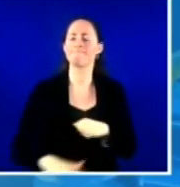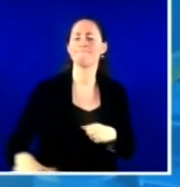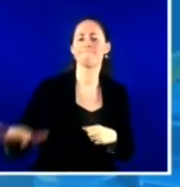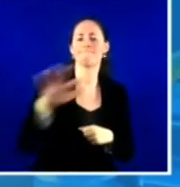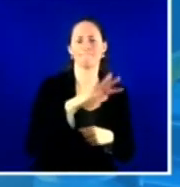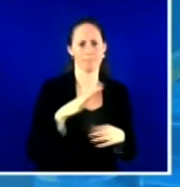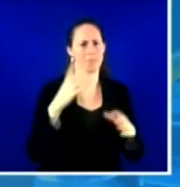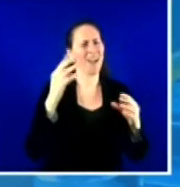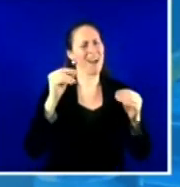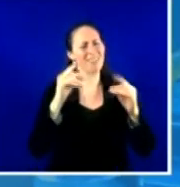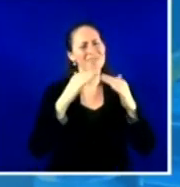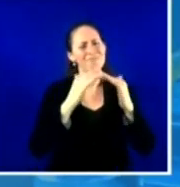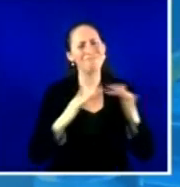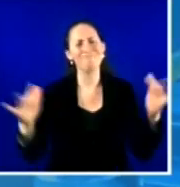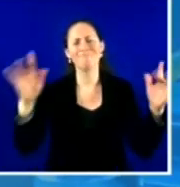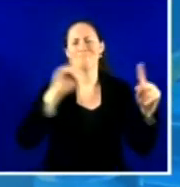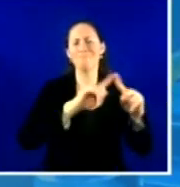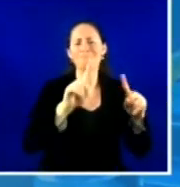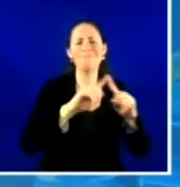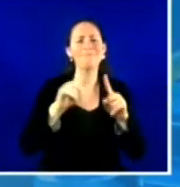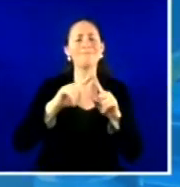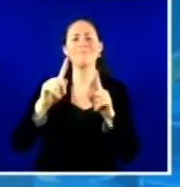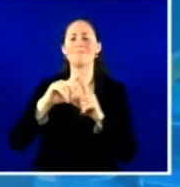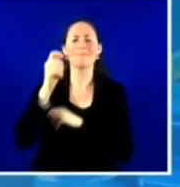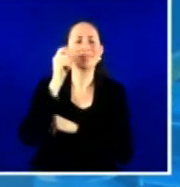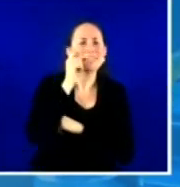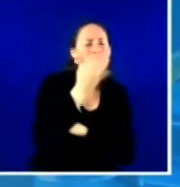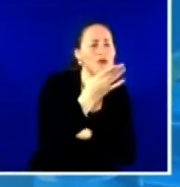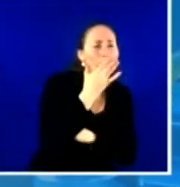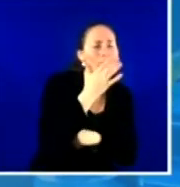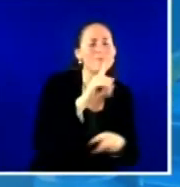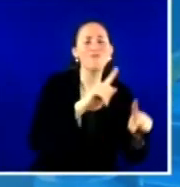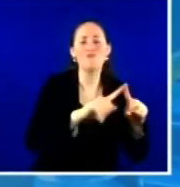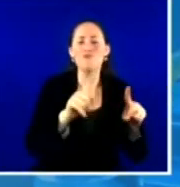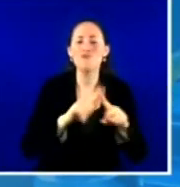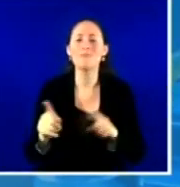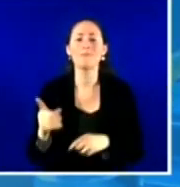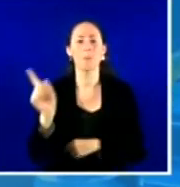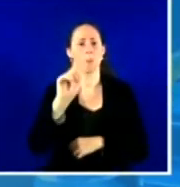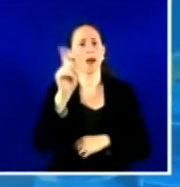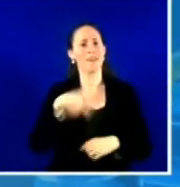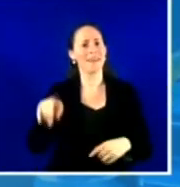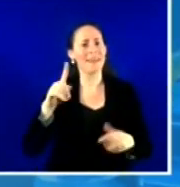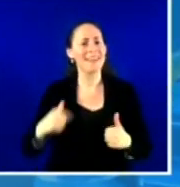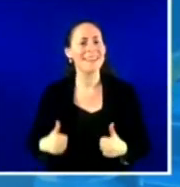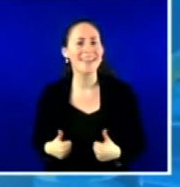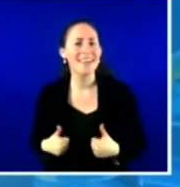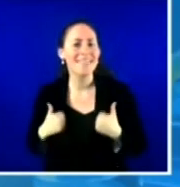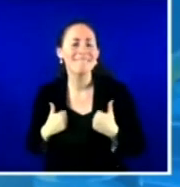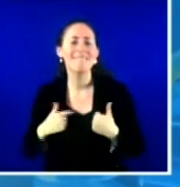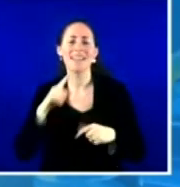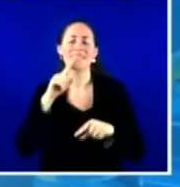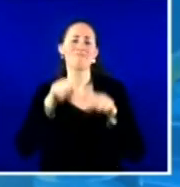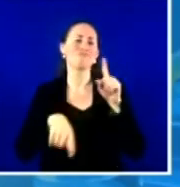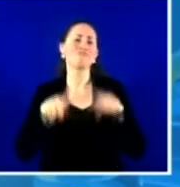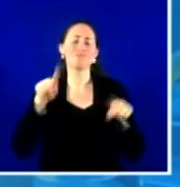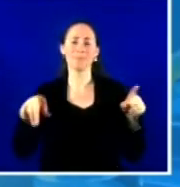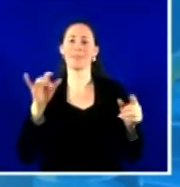of ethnicity, in terms of geographic location. And so that also makes it a challenge in terms of,